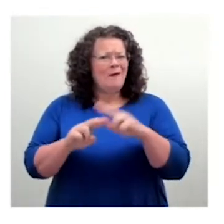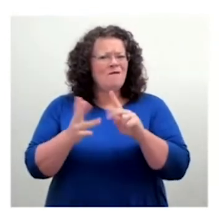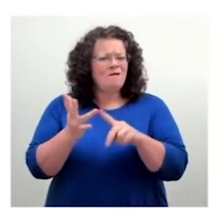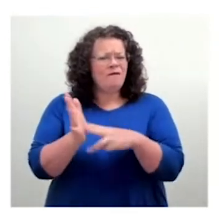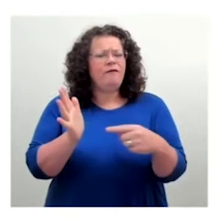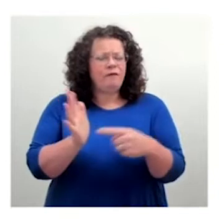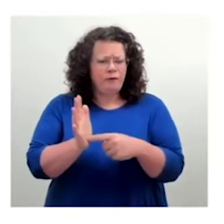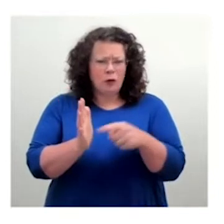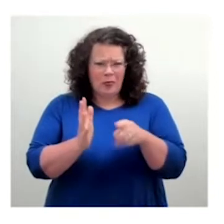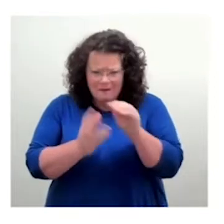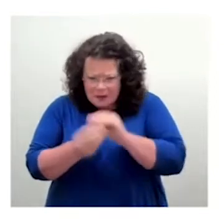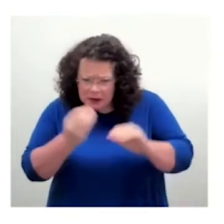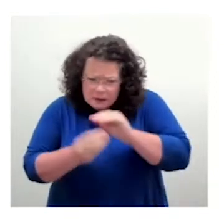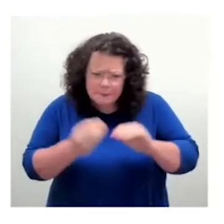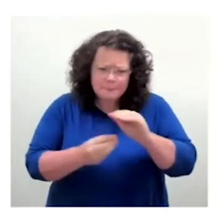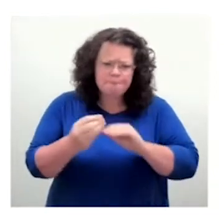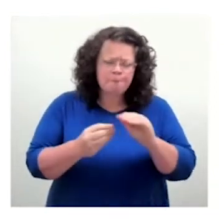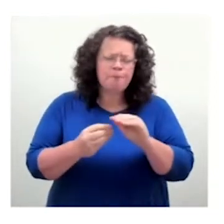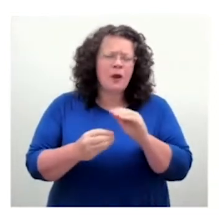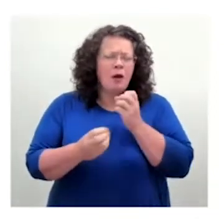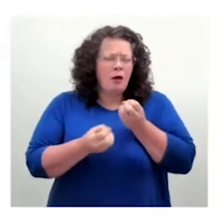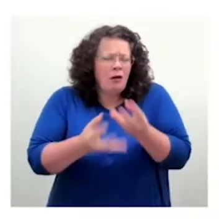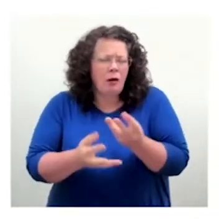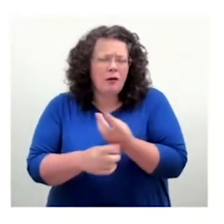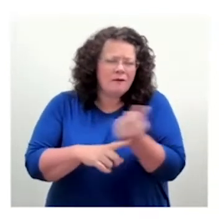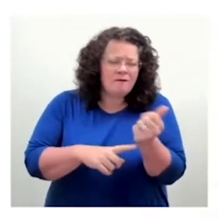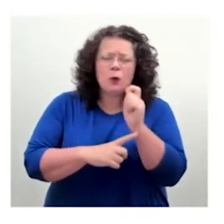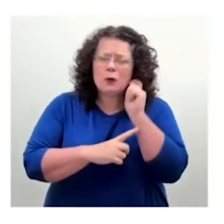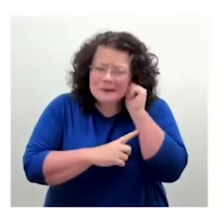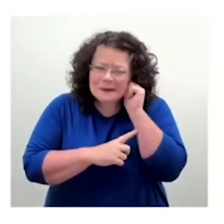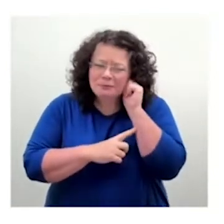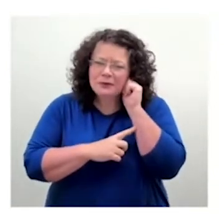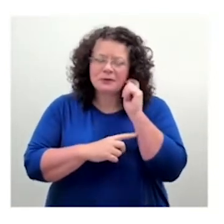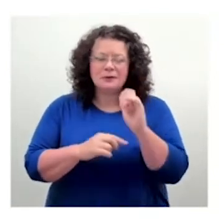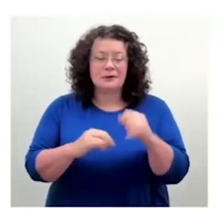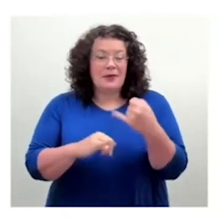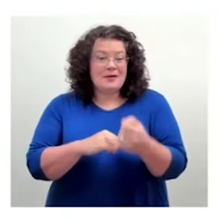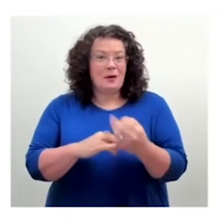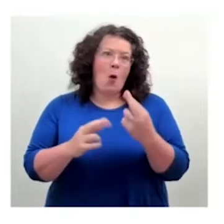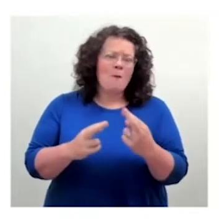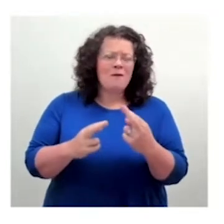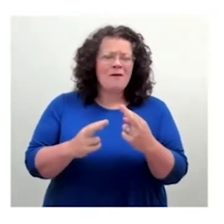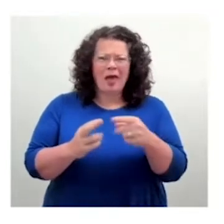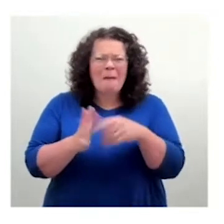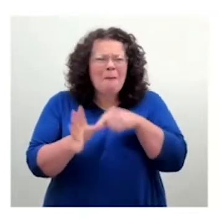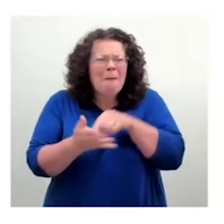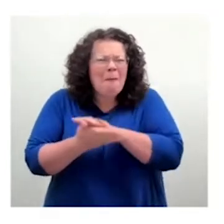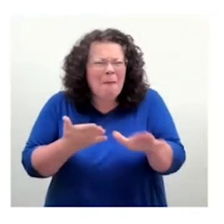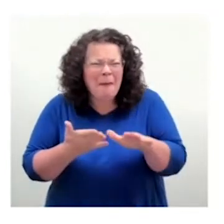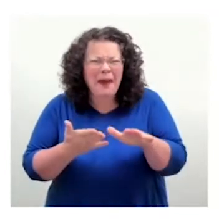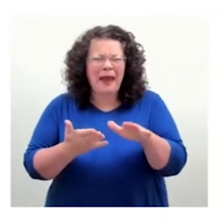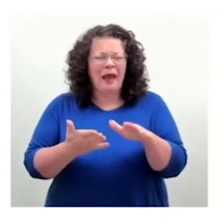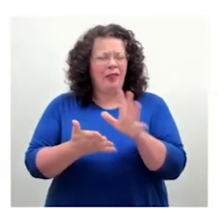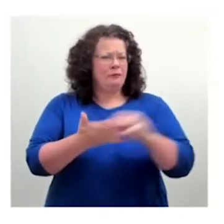at busting a few myths, hopefully. So I will leave these guys to kind of introduce themselves. I believe